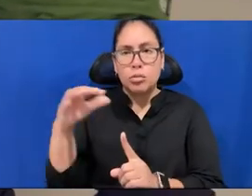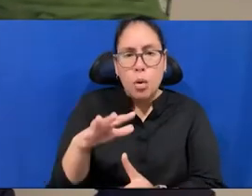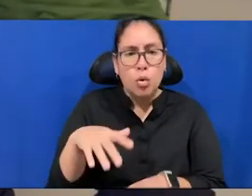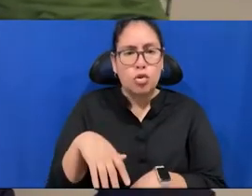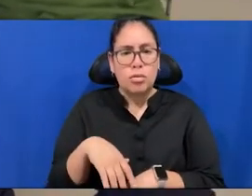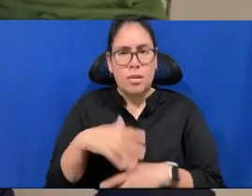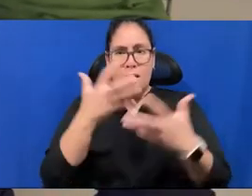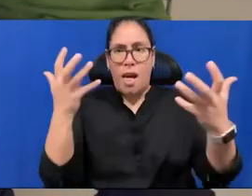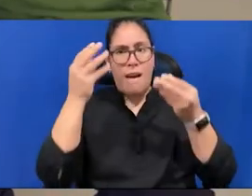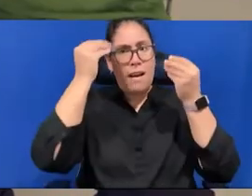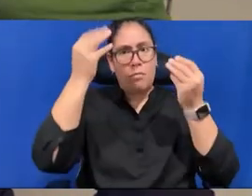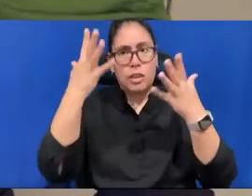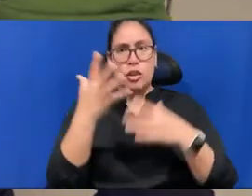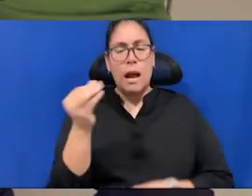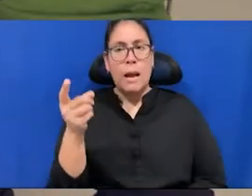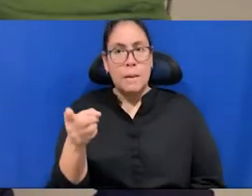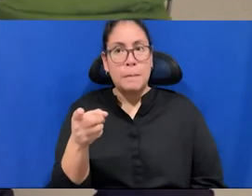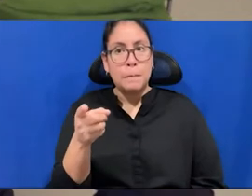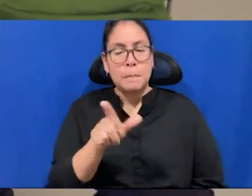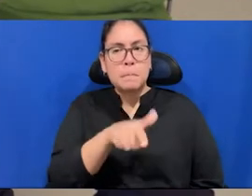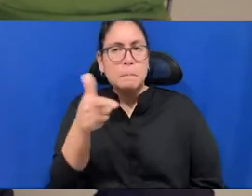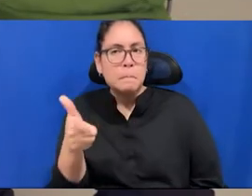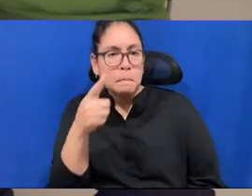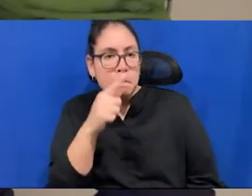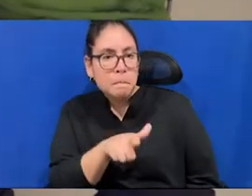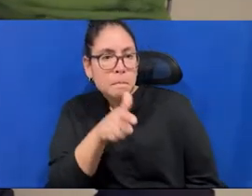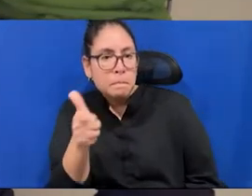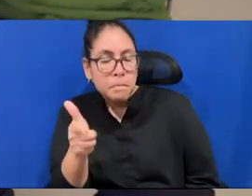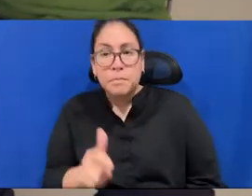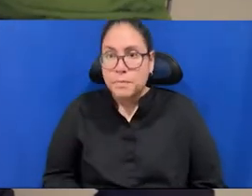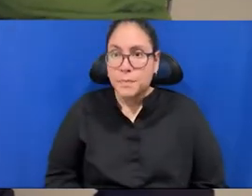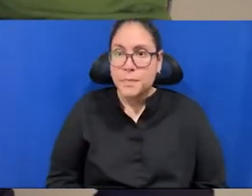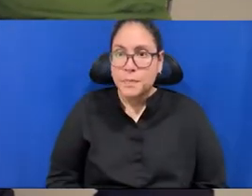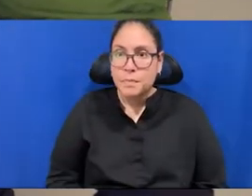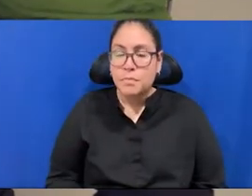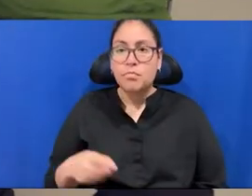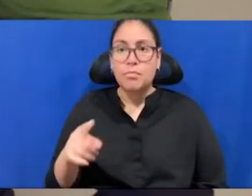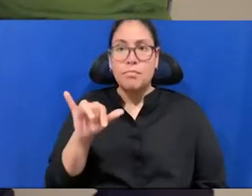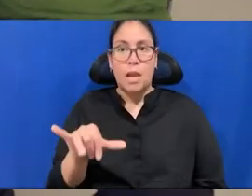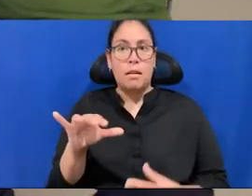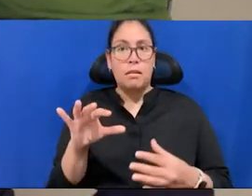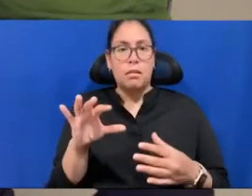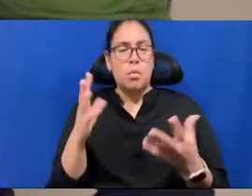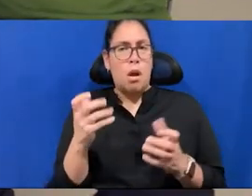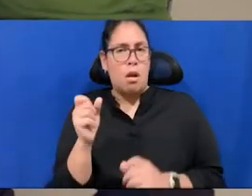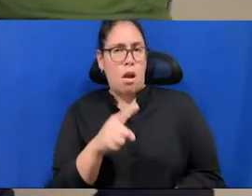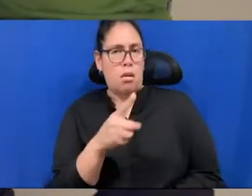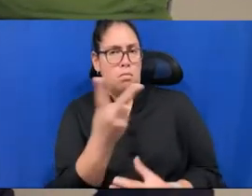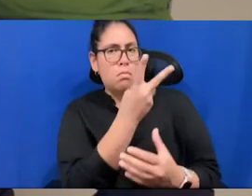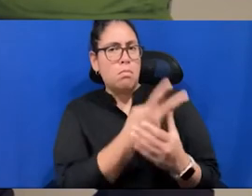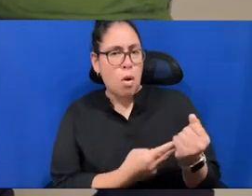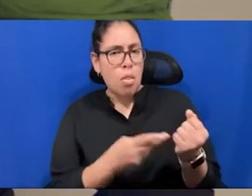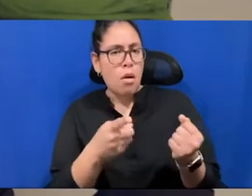quote, um, here, where you said, which connects in a way, I wanted to ask you both to, to comment on that, in a way,